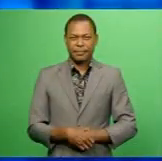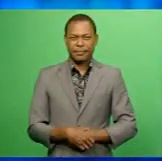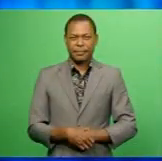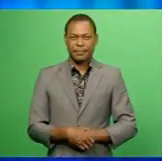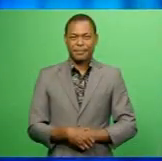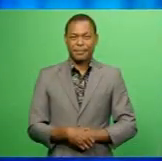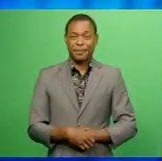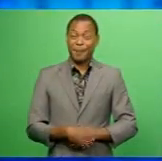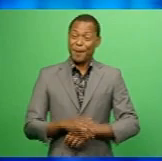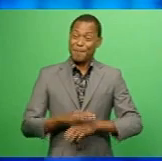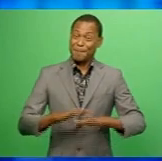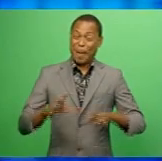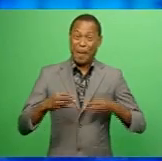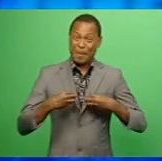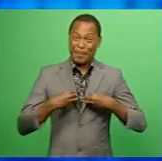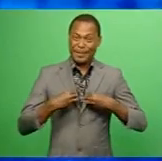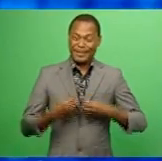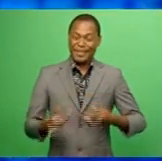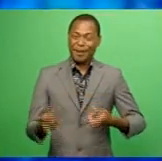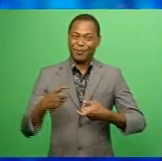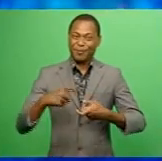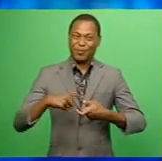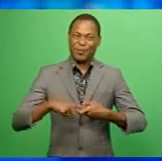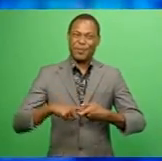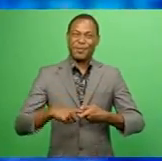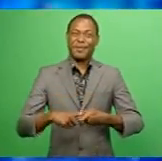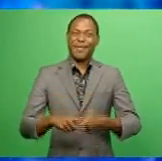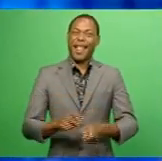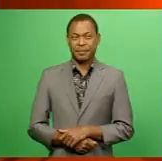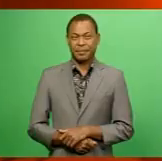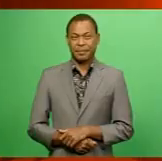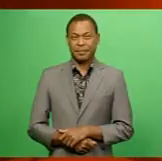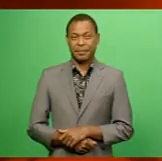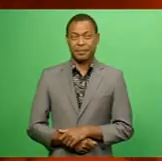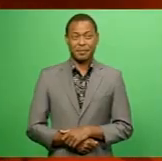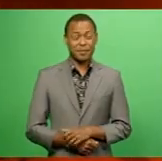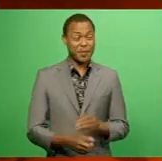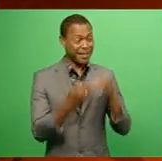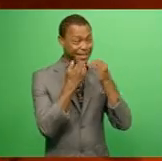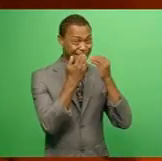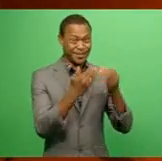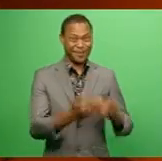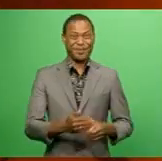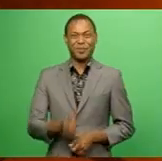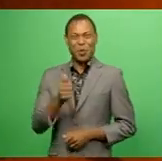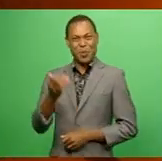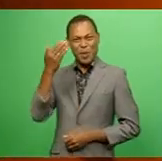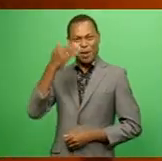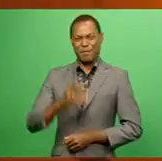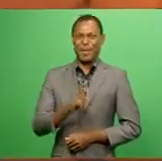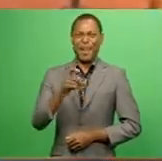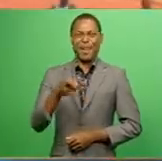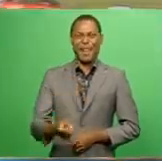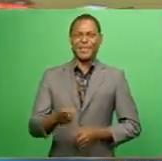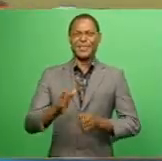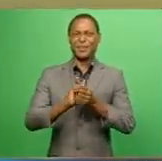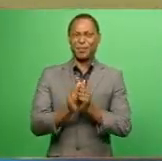That's it from Business Tonight. We now join Tale with the latest in sports. Thanks, Whitney. Good evening ahead in sports.